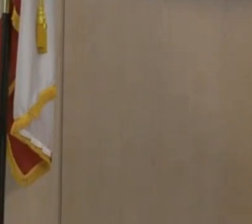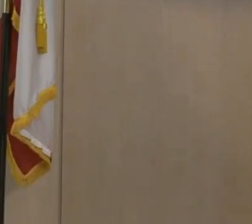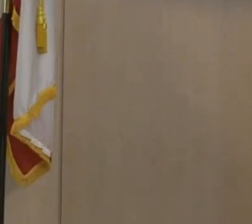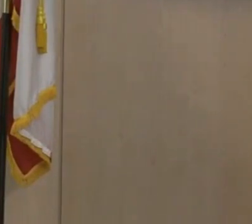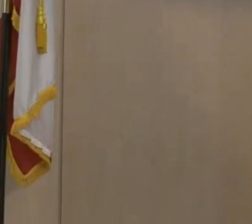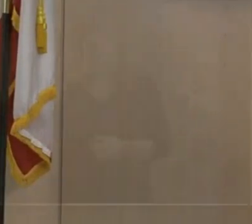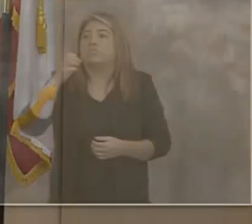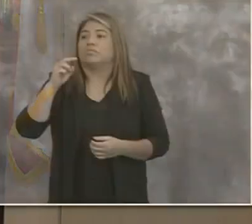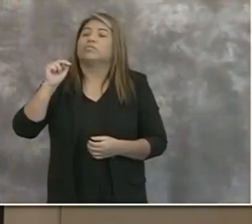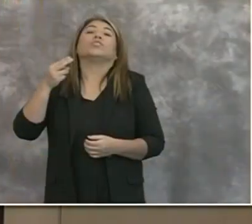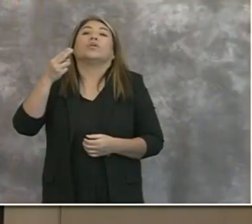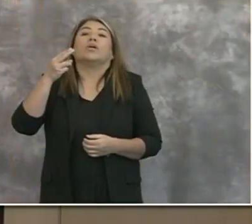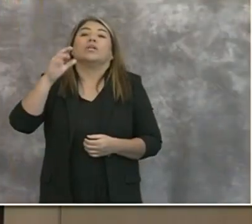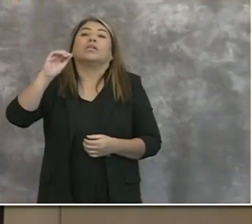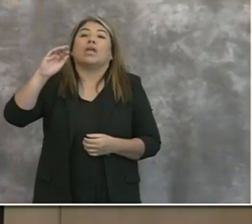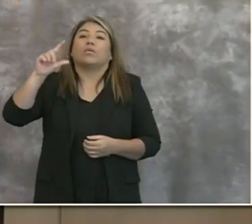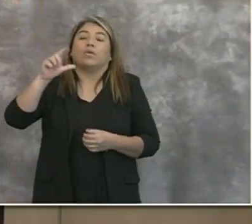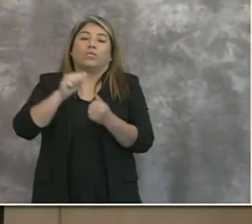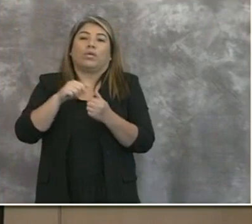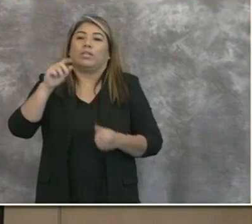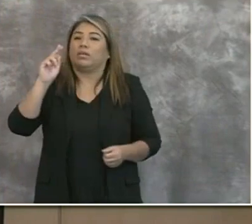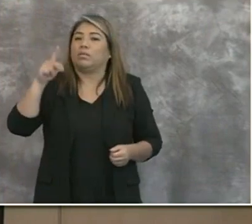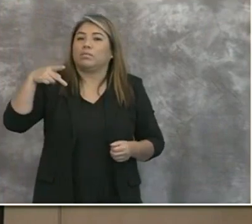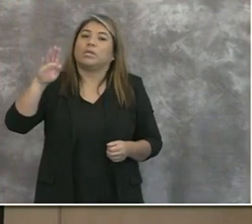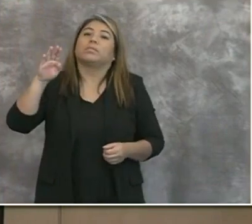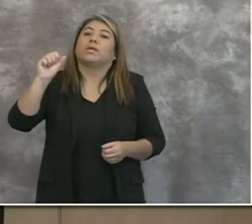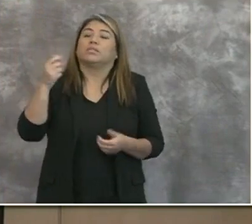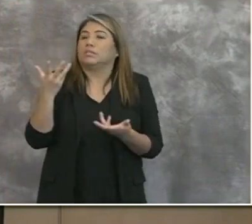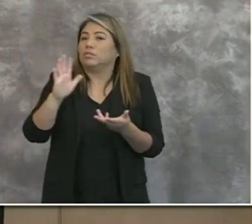John Carroll with KPBS. Please state your question.